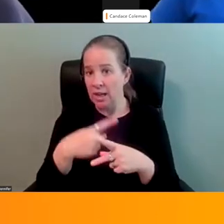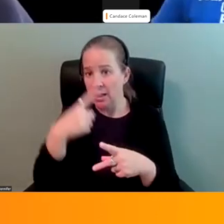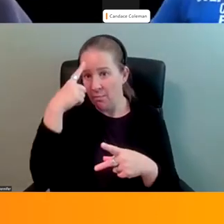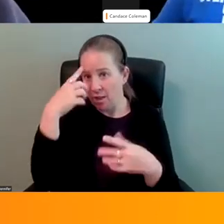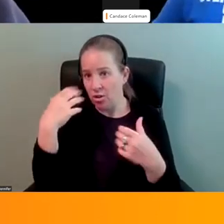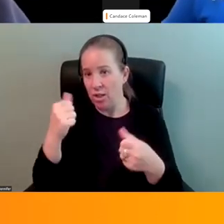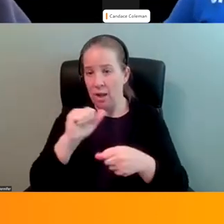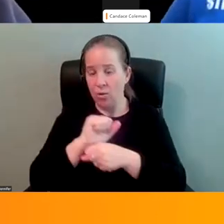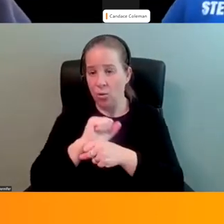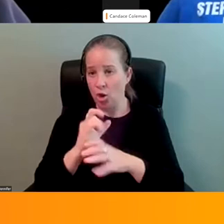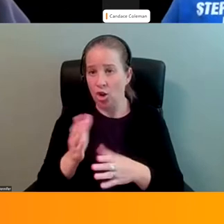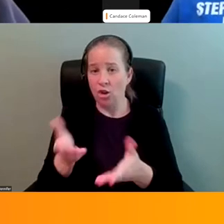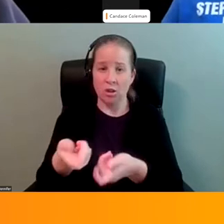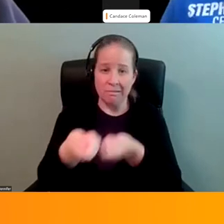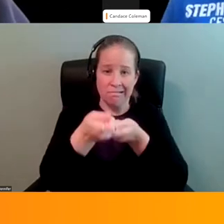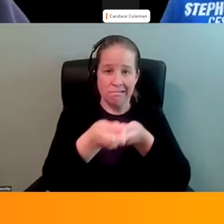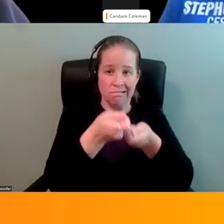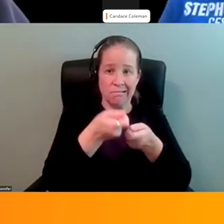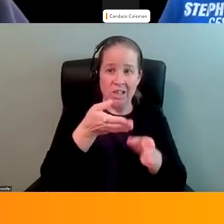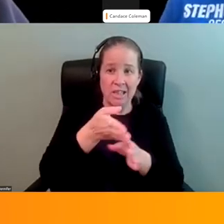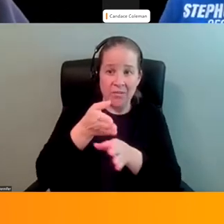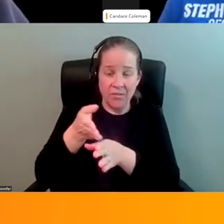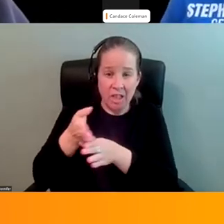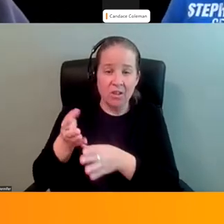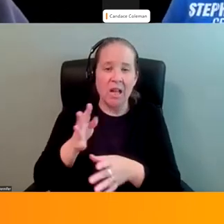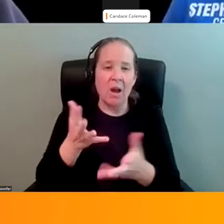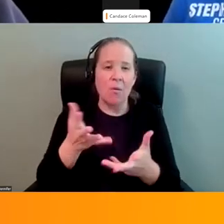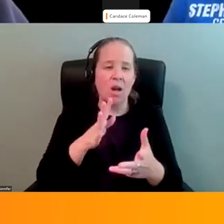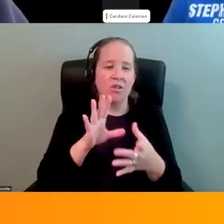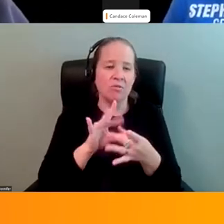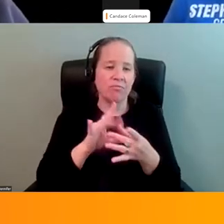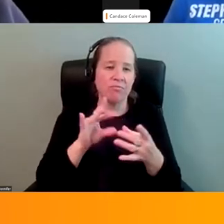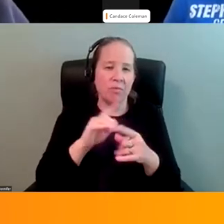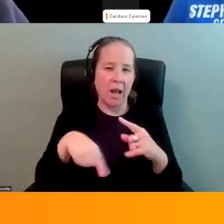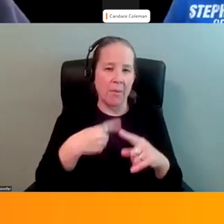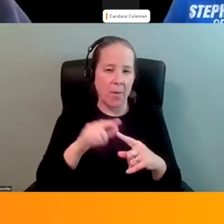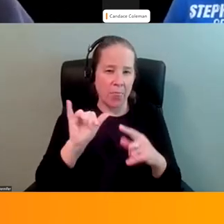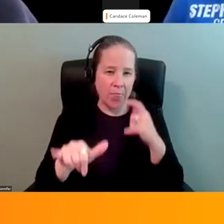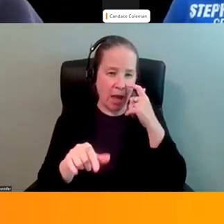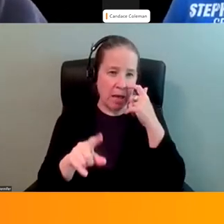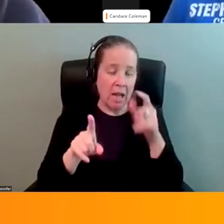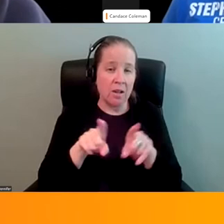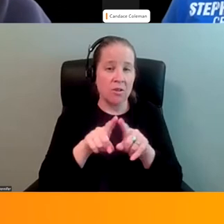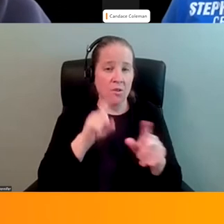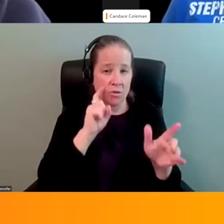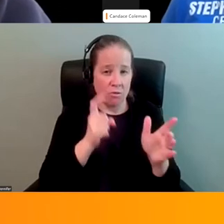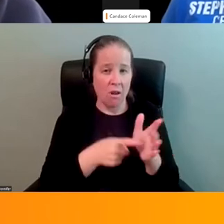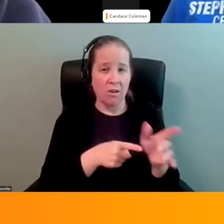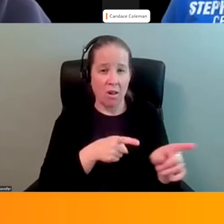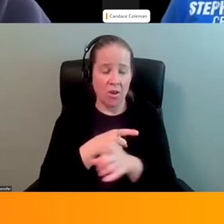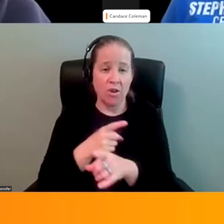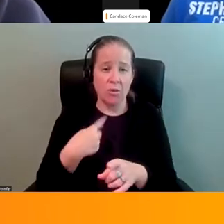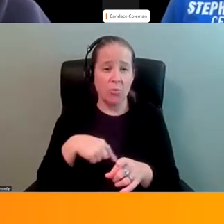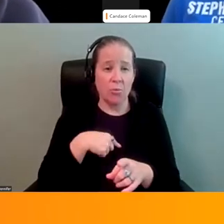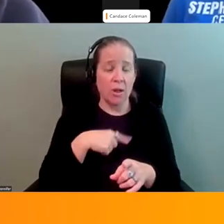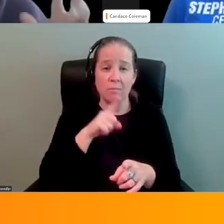this field. And I want to talk a little bit more about that and just to acknowledge that we are not